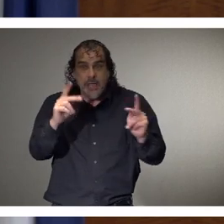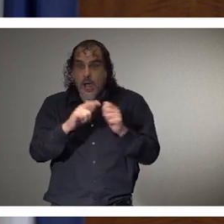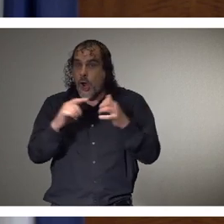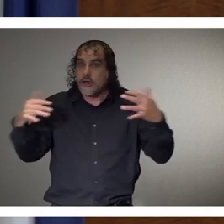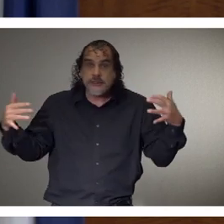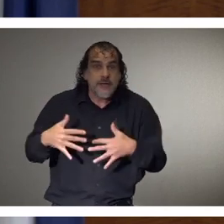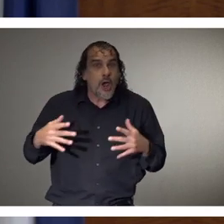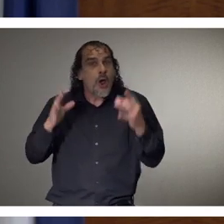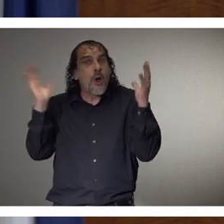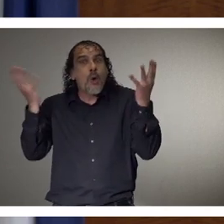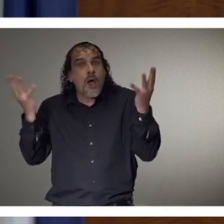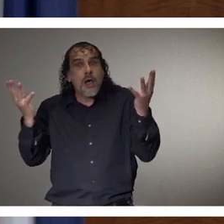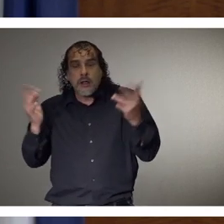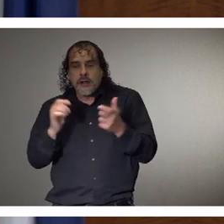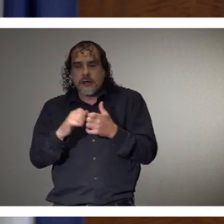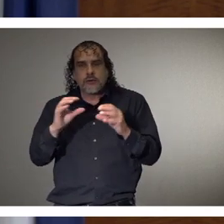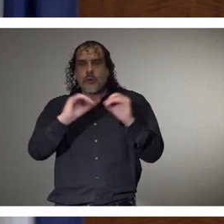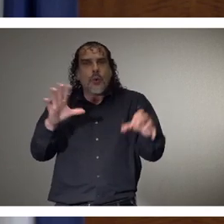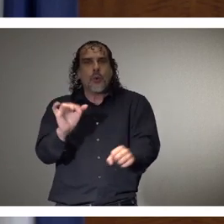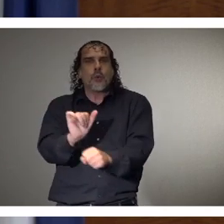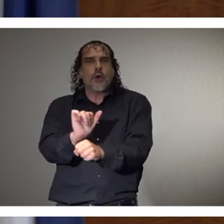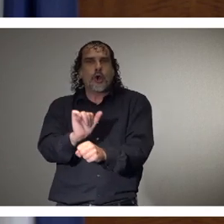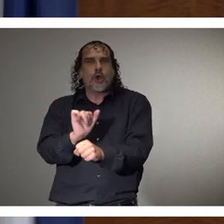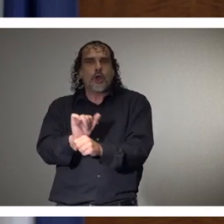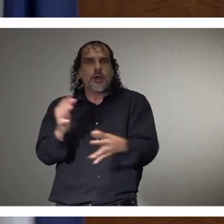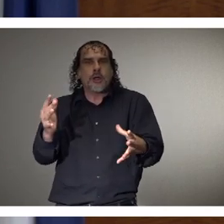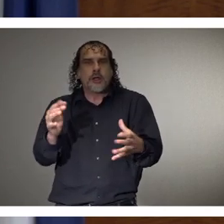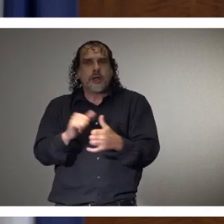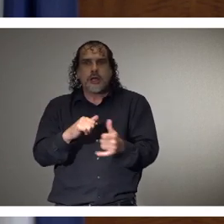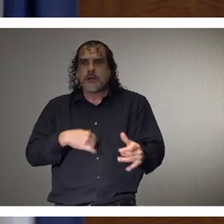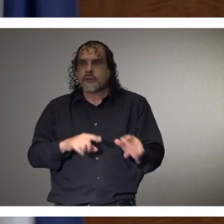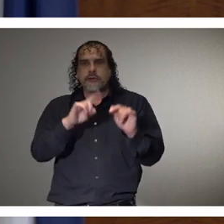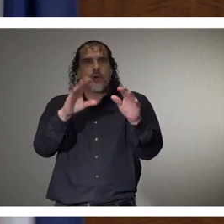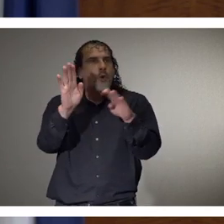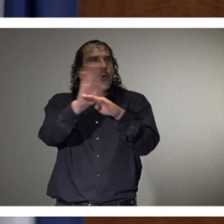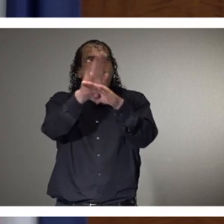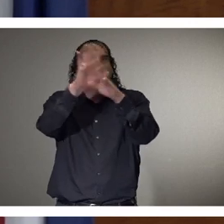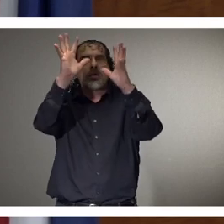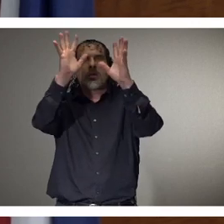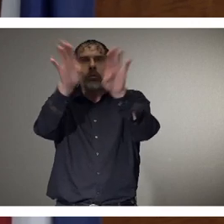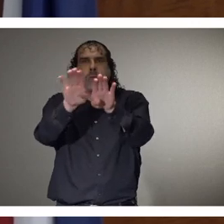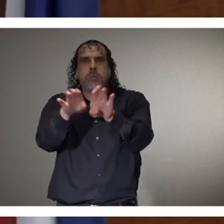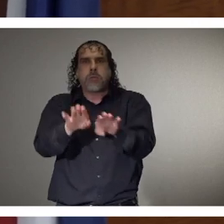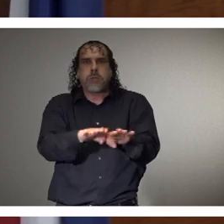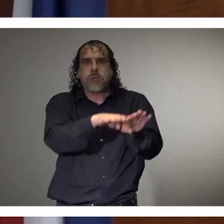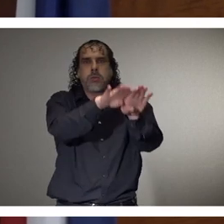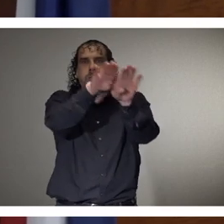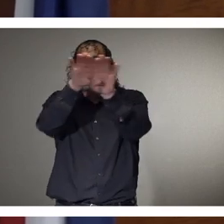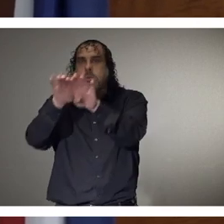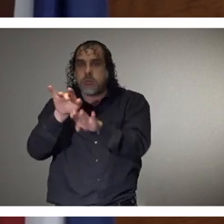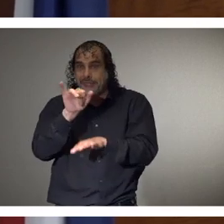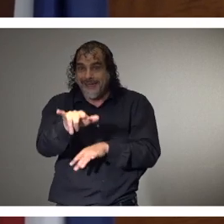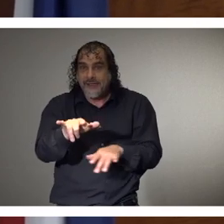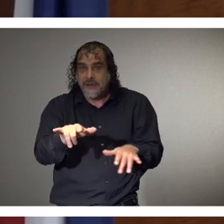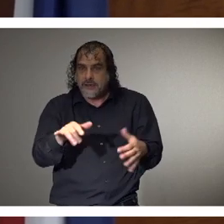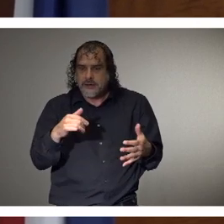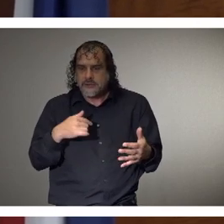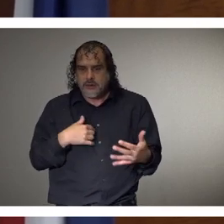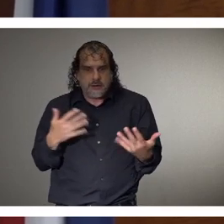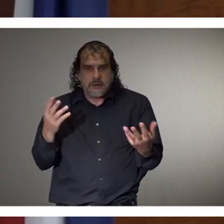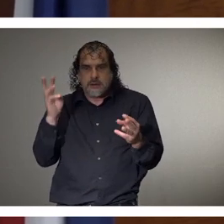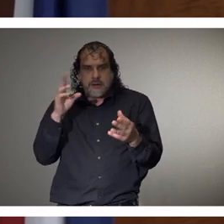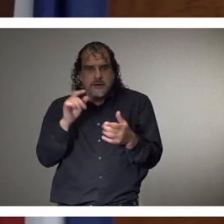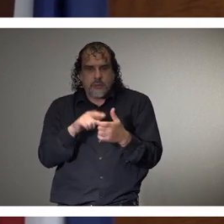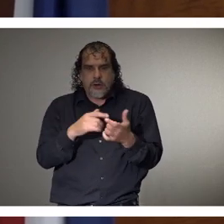scared because they're now out of work because non-essential businesses have been shut down. And so they're scared and wondering where the next